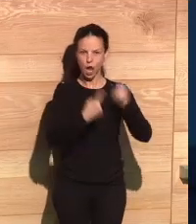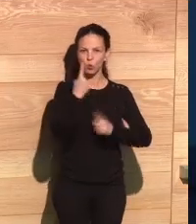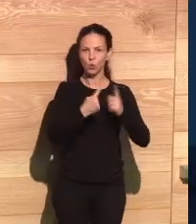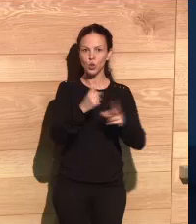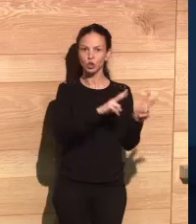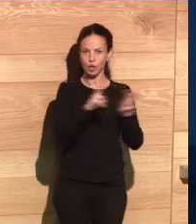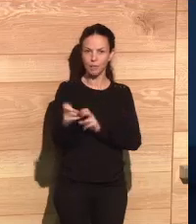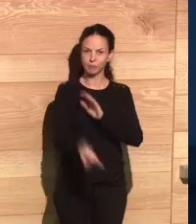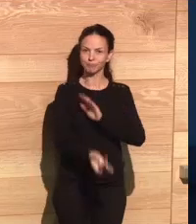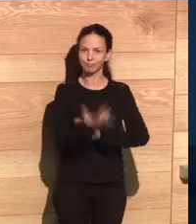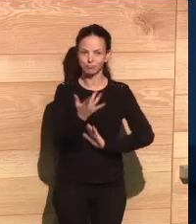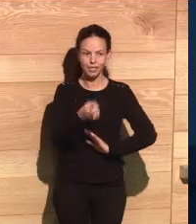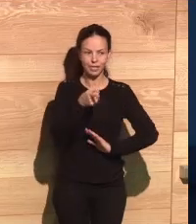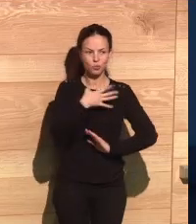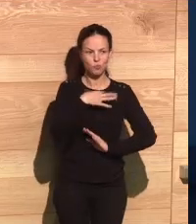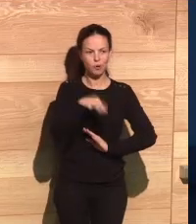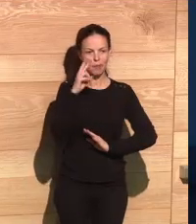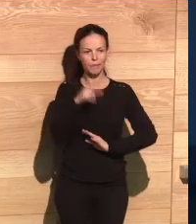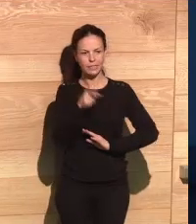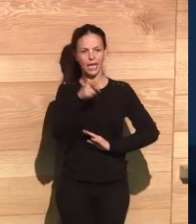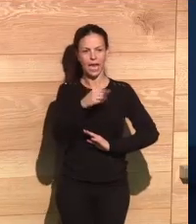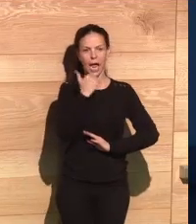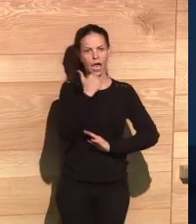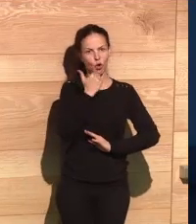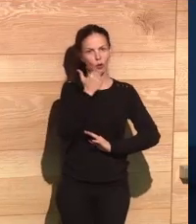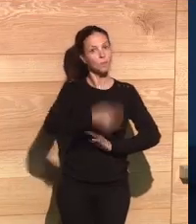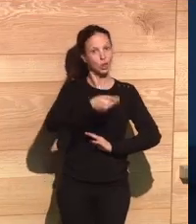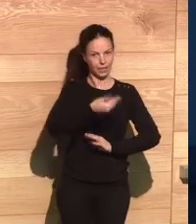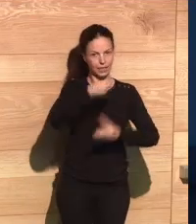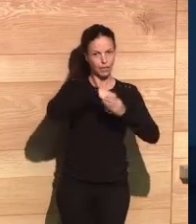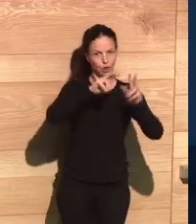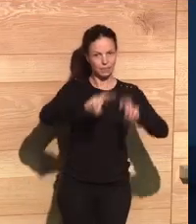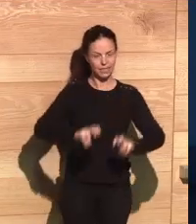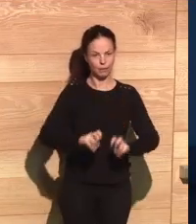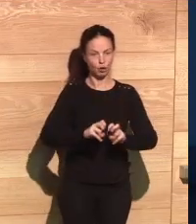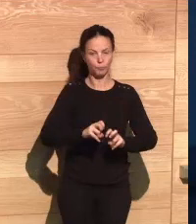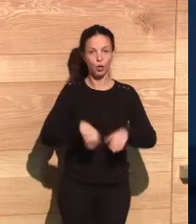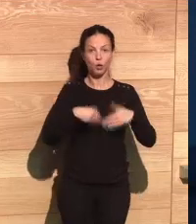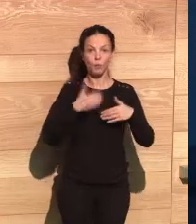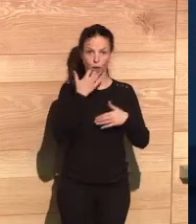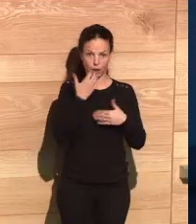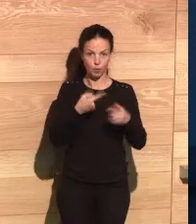surveys, we found topics that can be considered as the main lines of study.